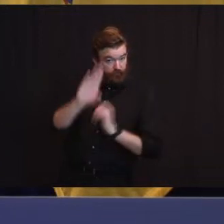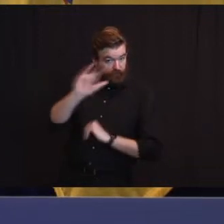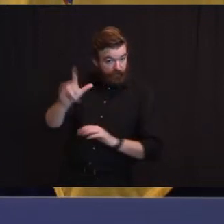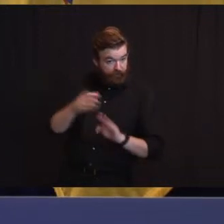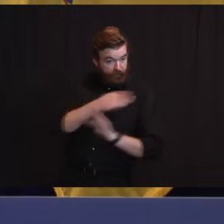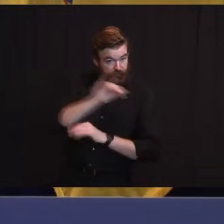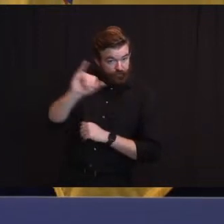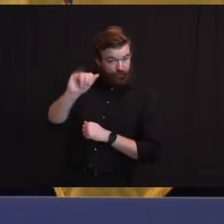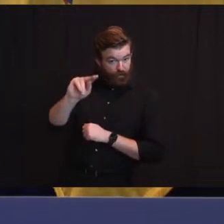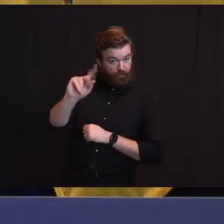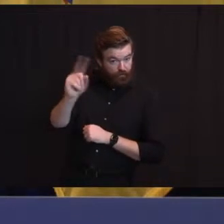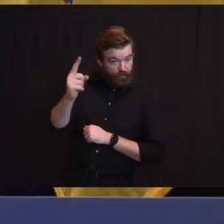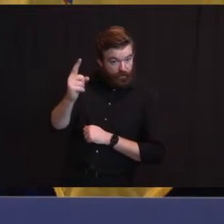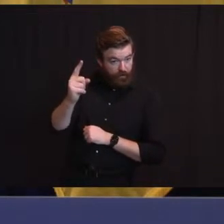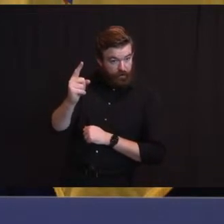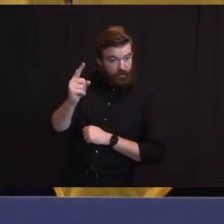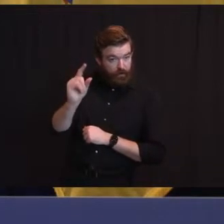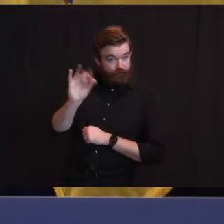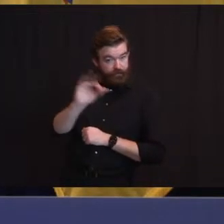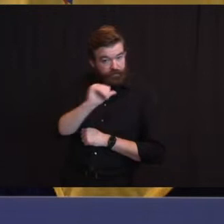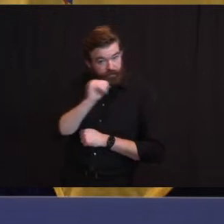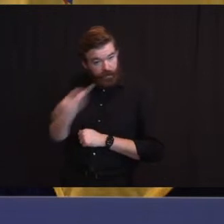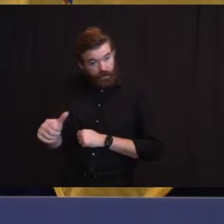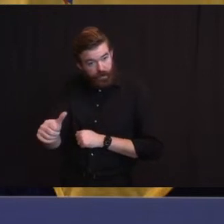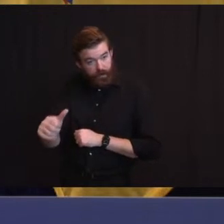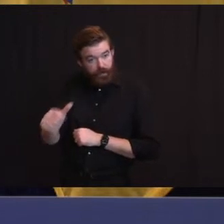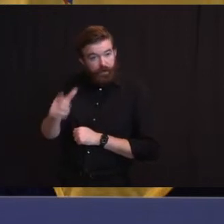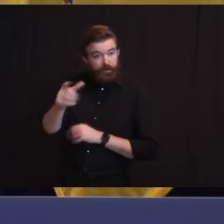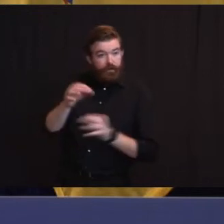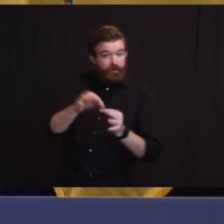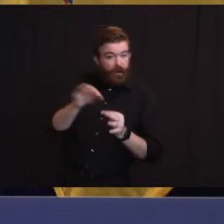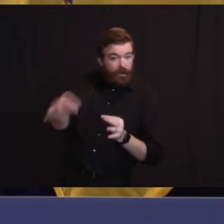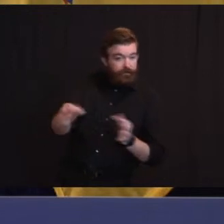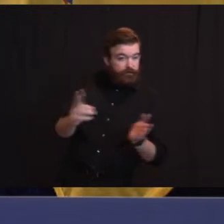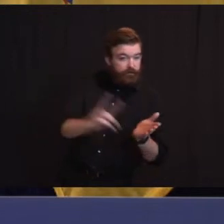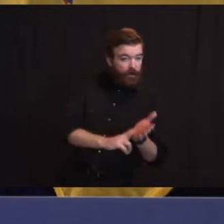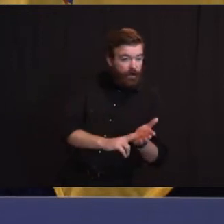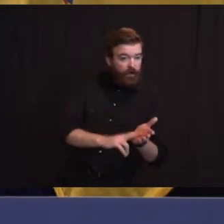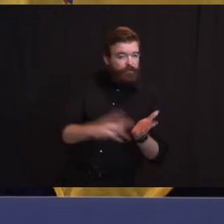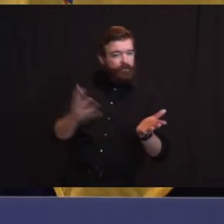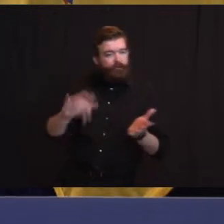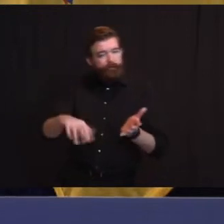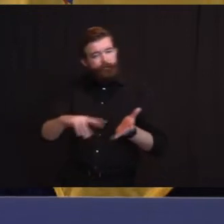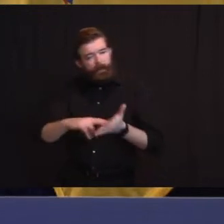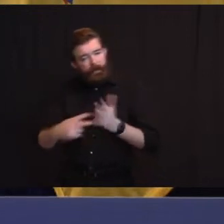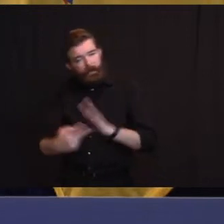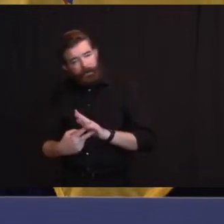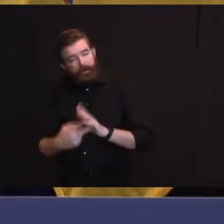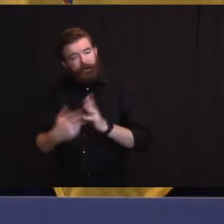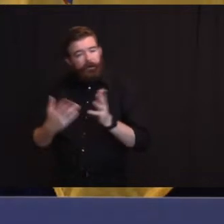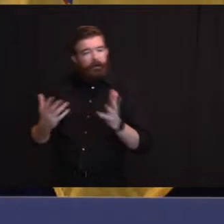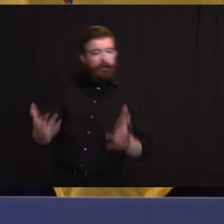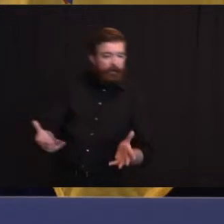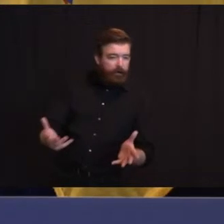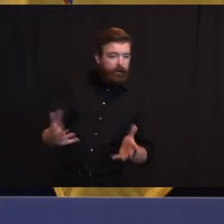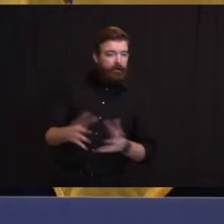If not, what practical effect would any delay have? And then from Brian Thompson at NBC,